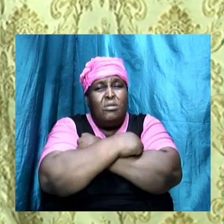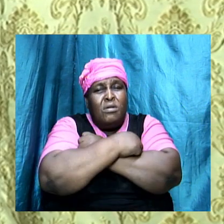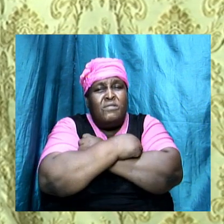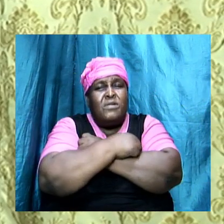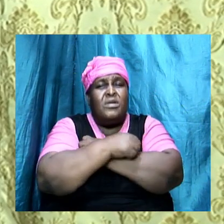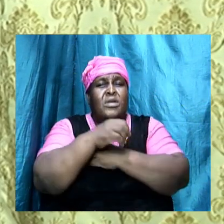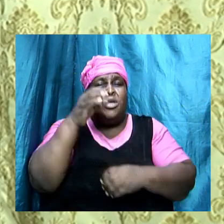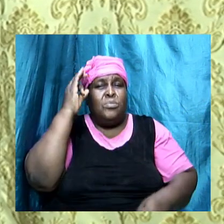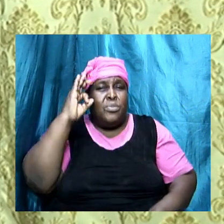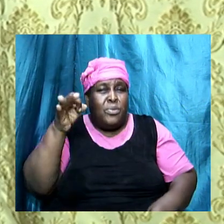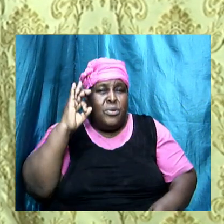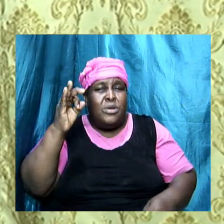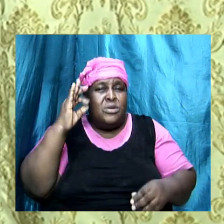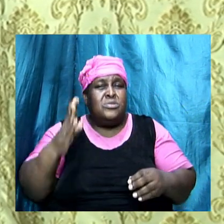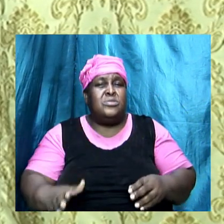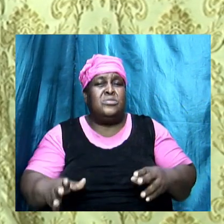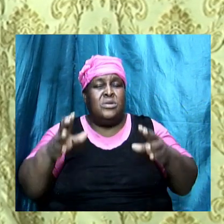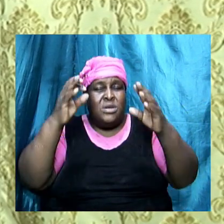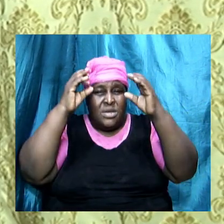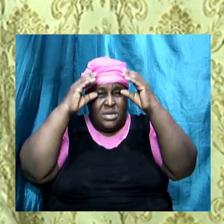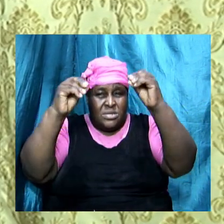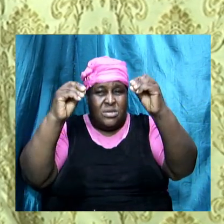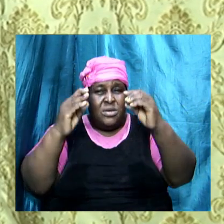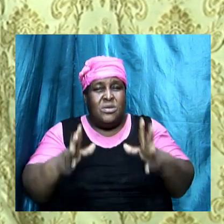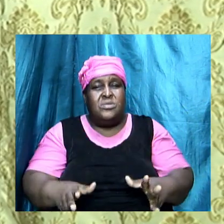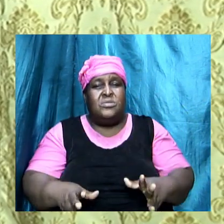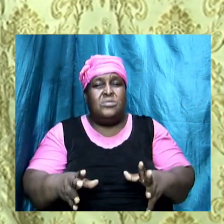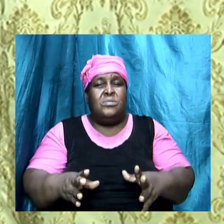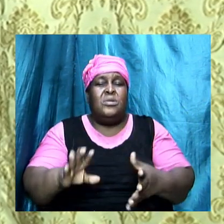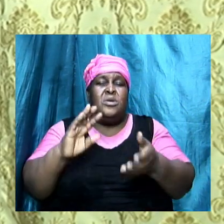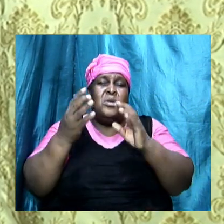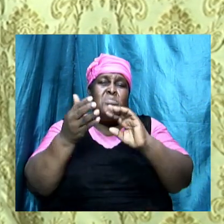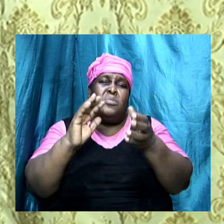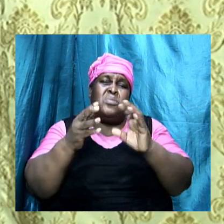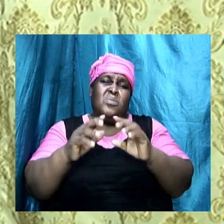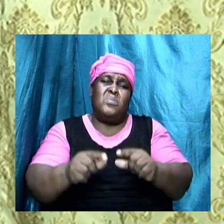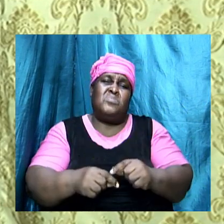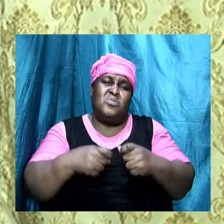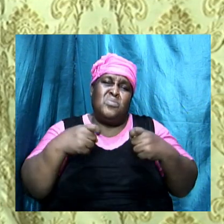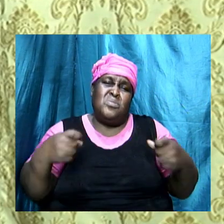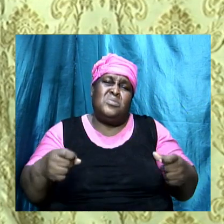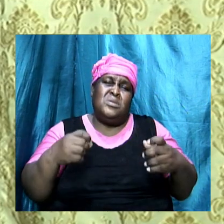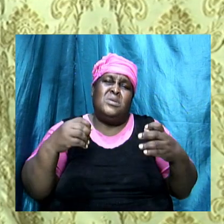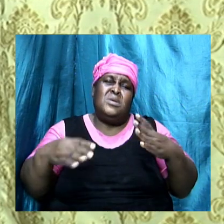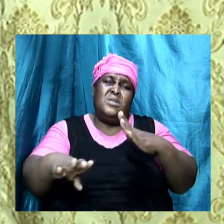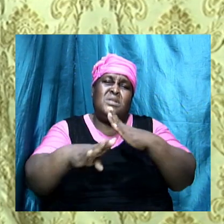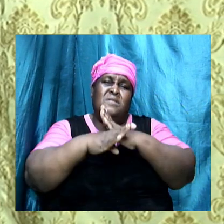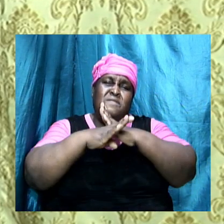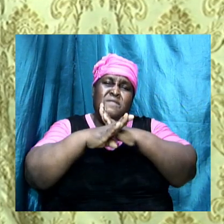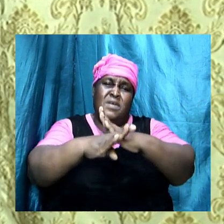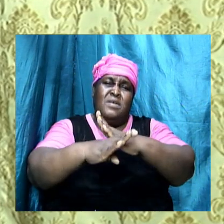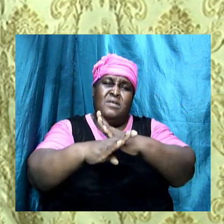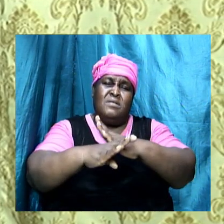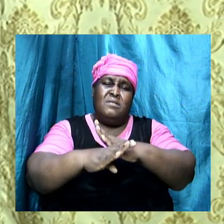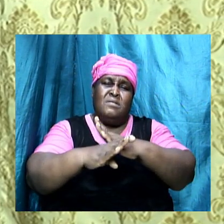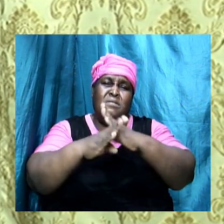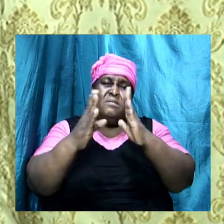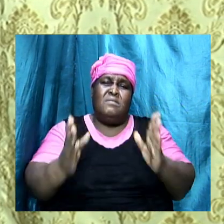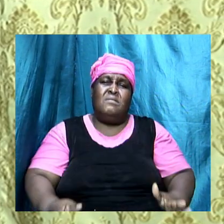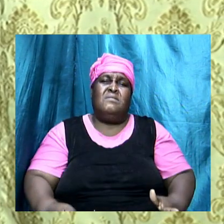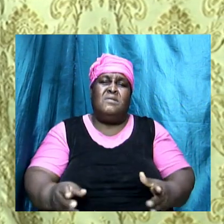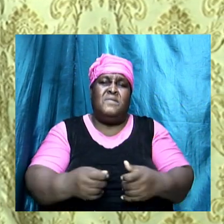preachers and teachers today have become the greatest defenders of sin in the nation